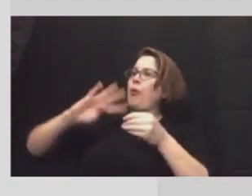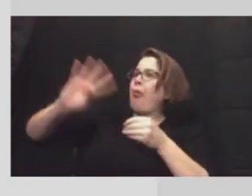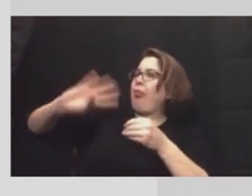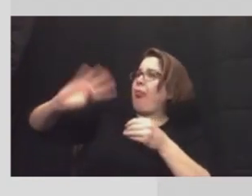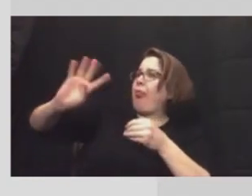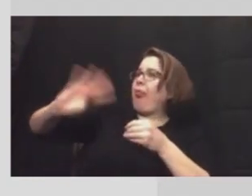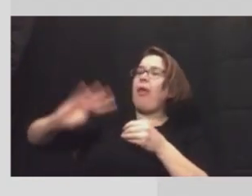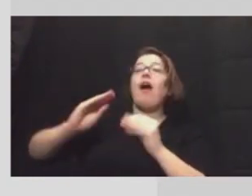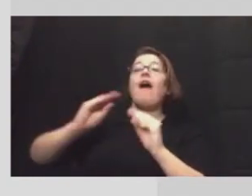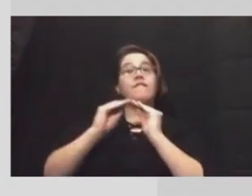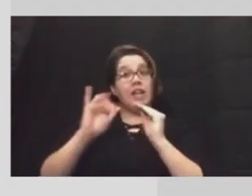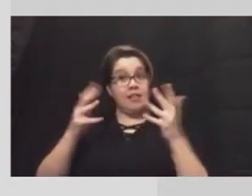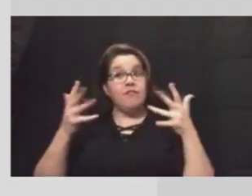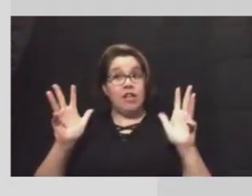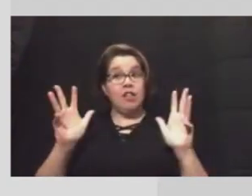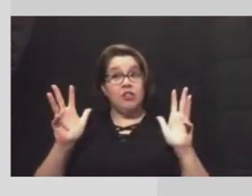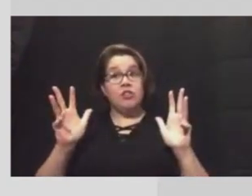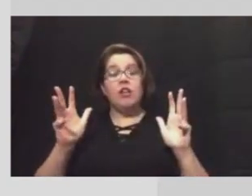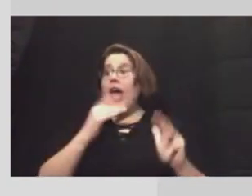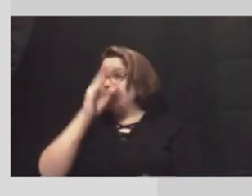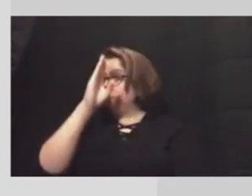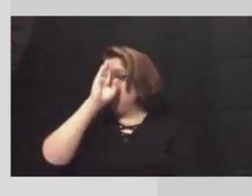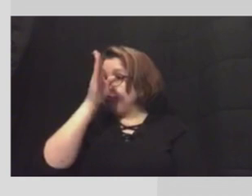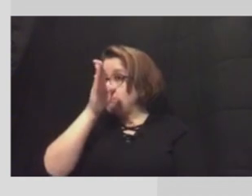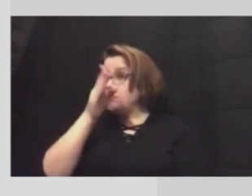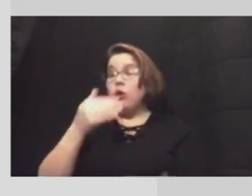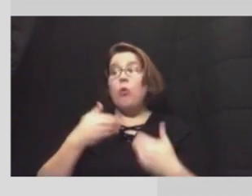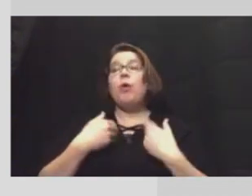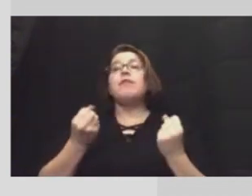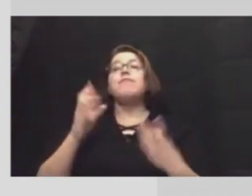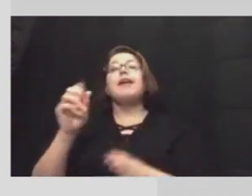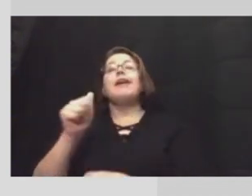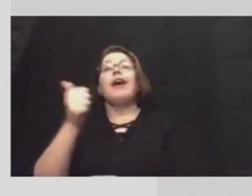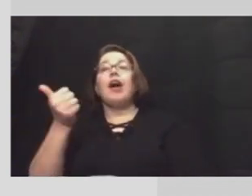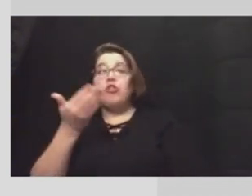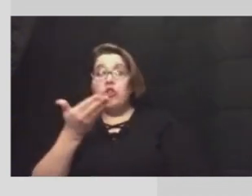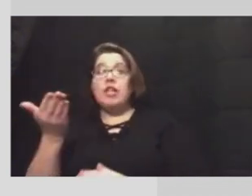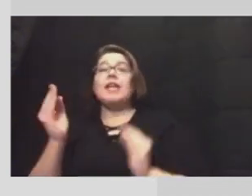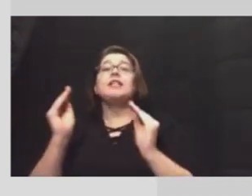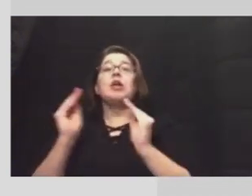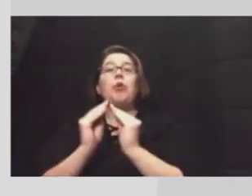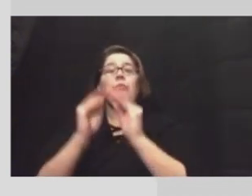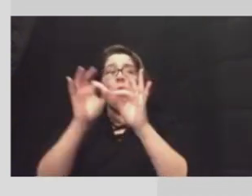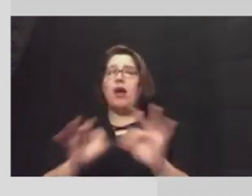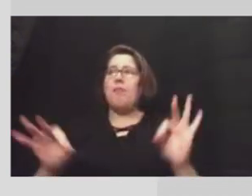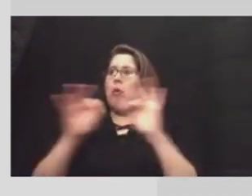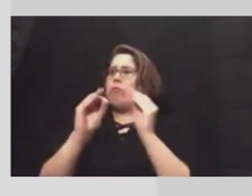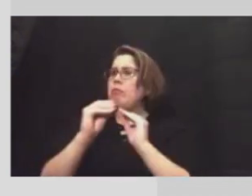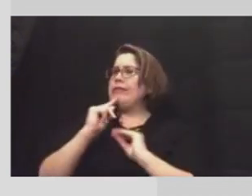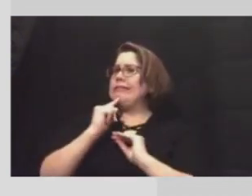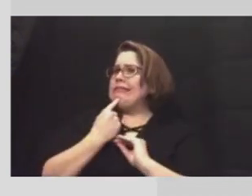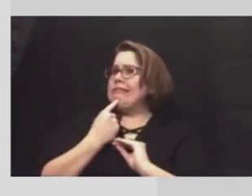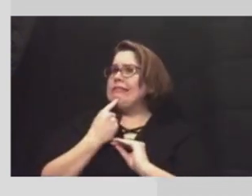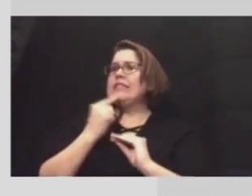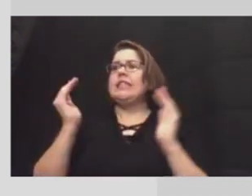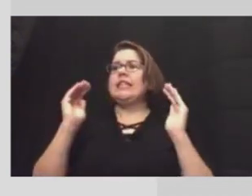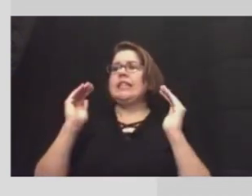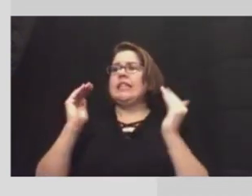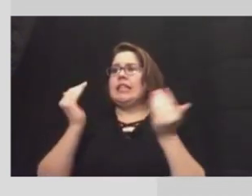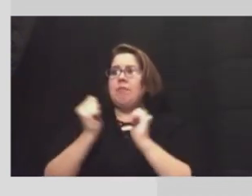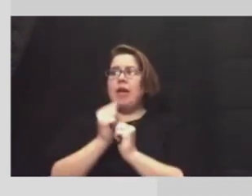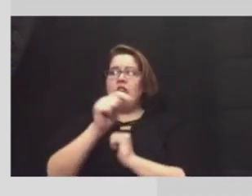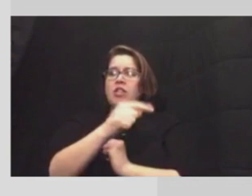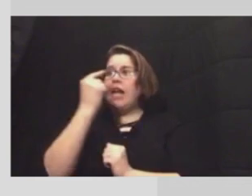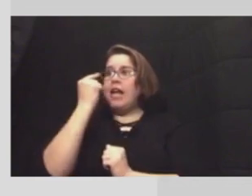fixed uh and frankly we had a whole lot of other things much more important than fix a water and eye water